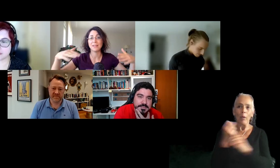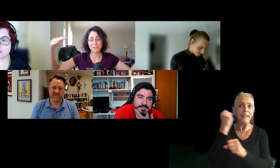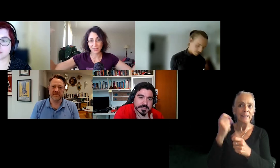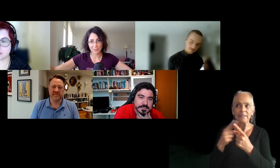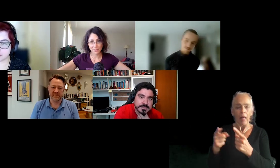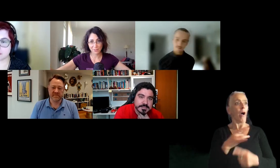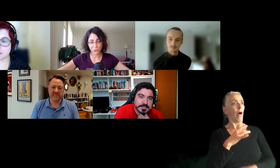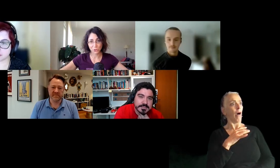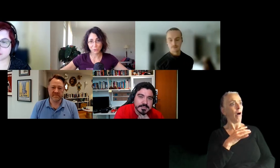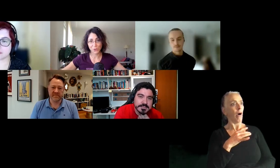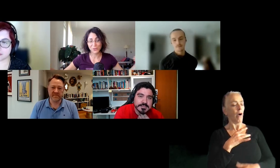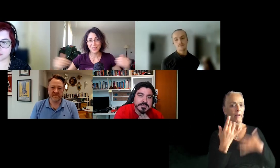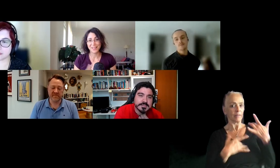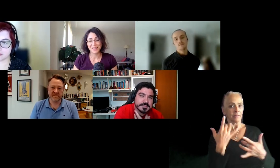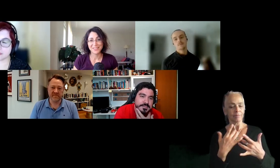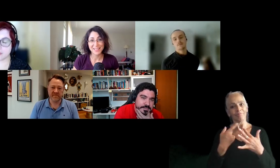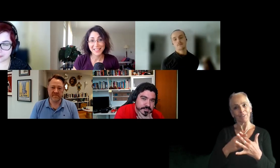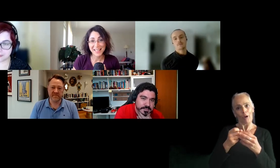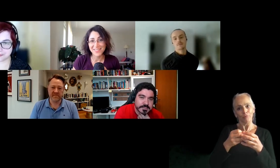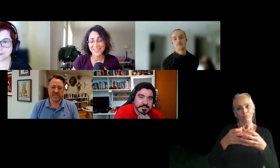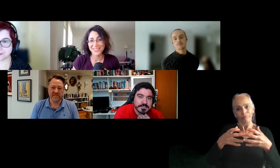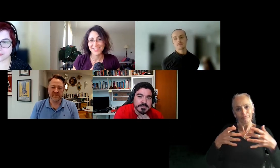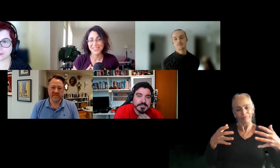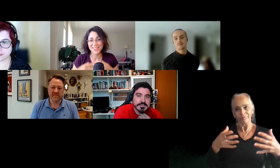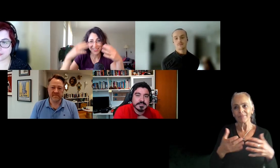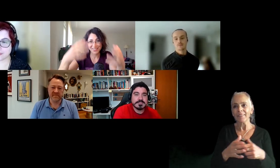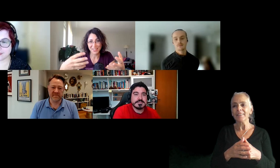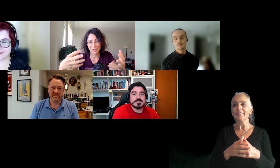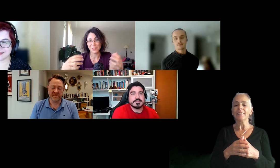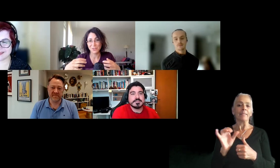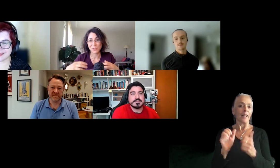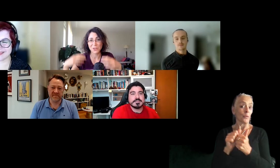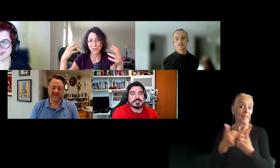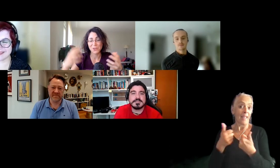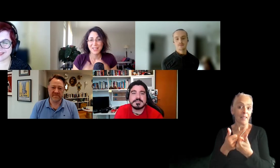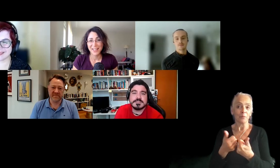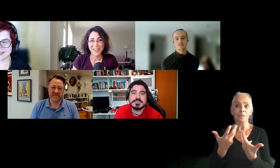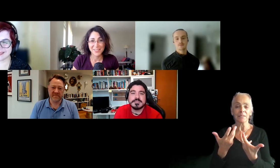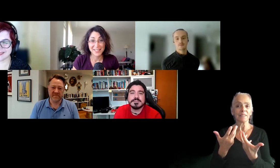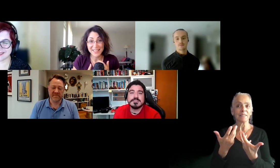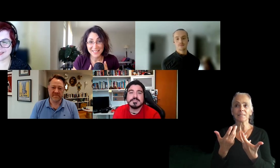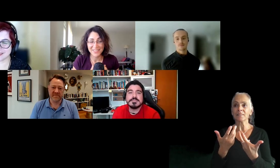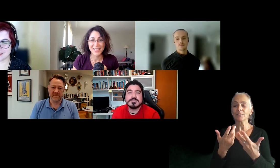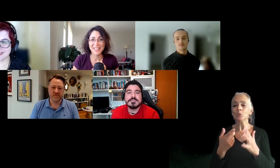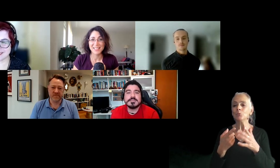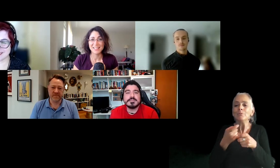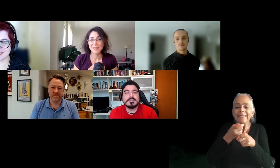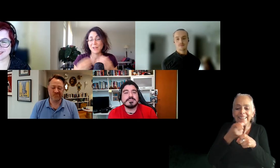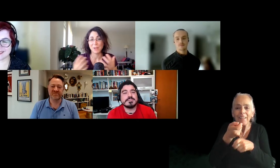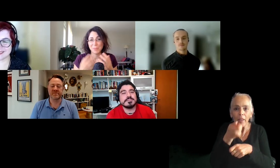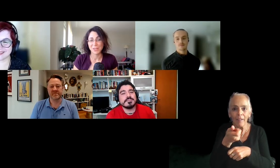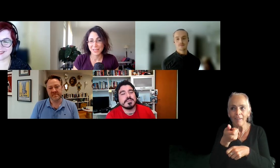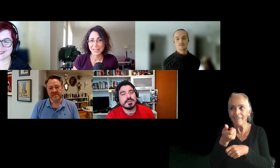And, and then you can start to grow, just like in games and you know, you start, you start to, to show, uh, you tease them and